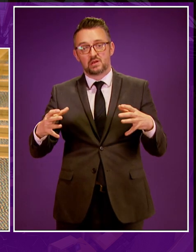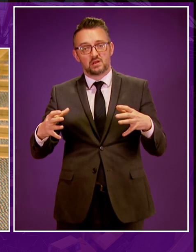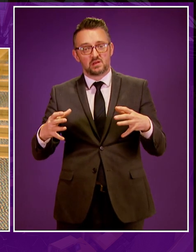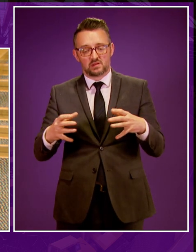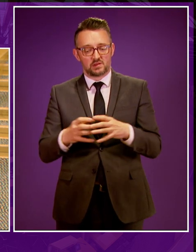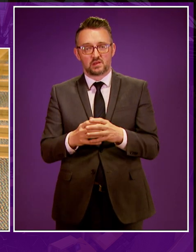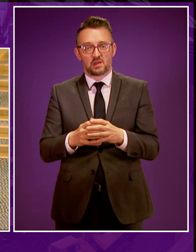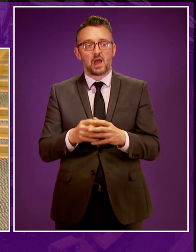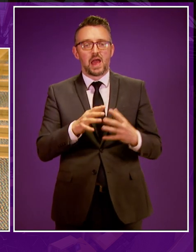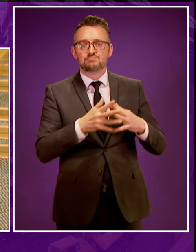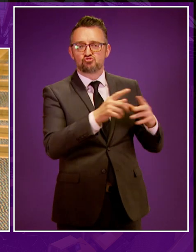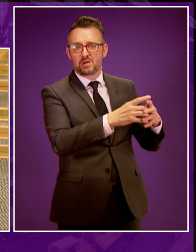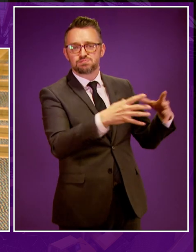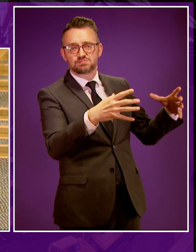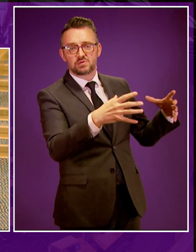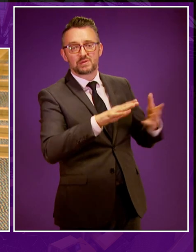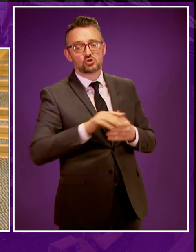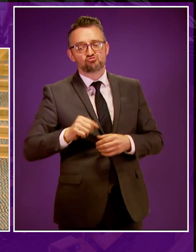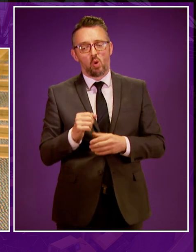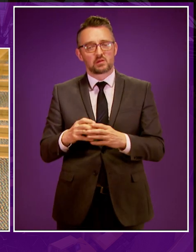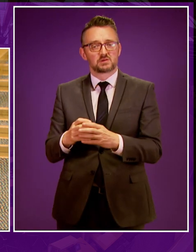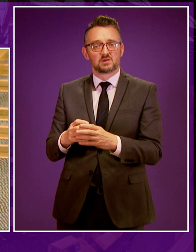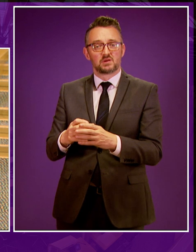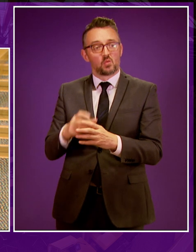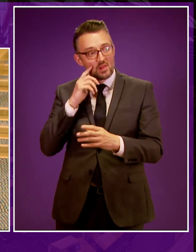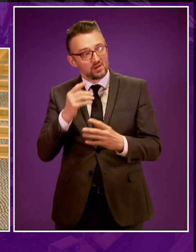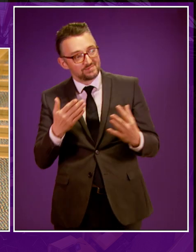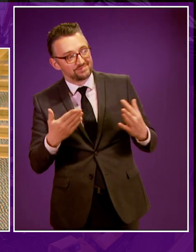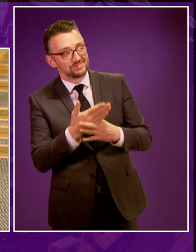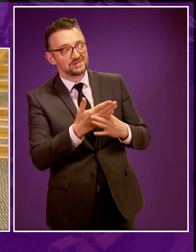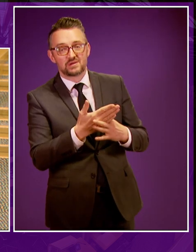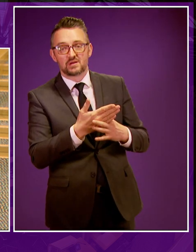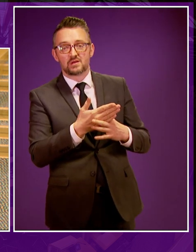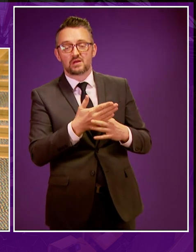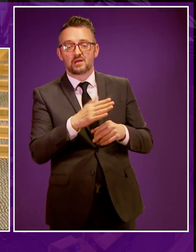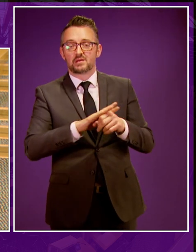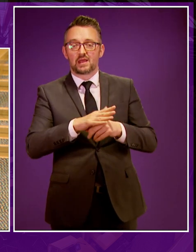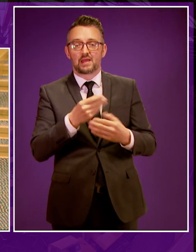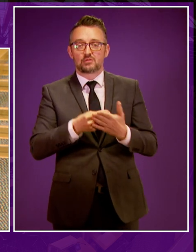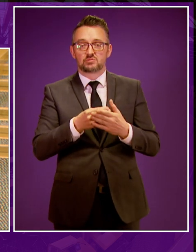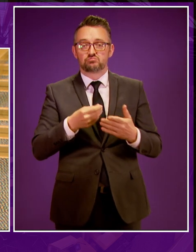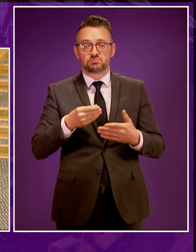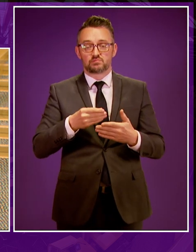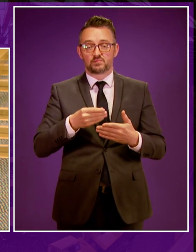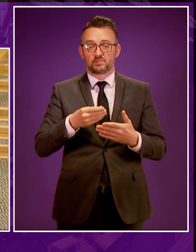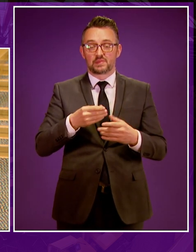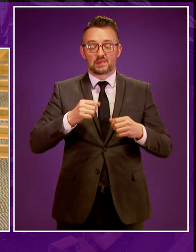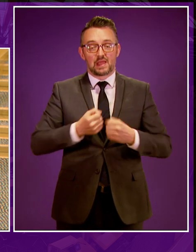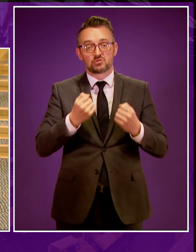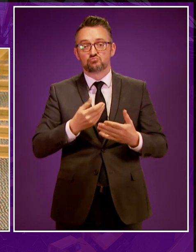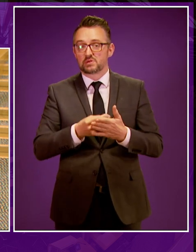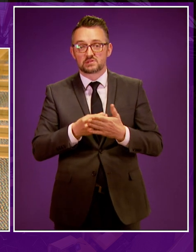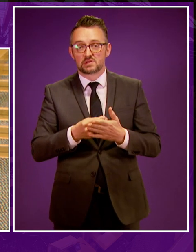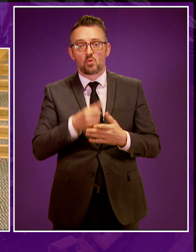be much lower than that in the US, hence Scottish unconventional oil and gas is unlikely to have an impact on global energy prices. And this finding suggests there would be no